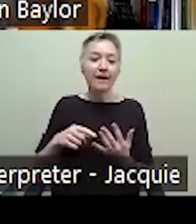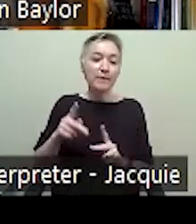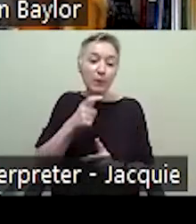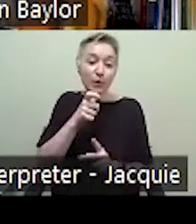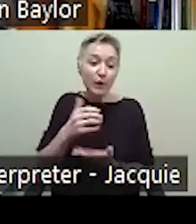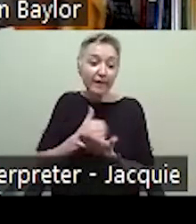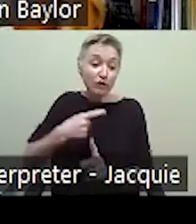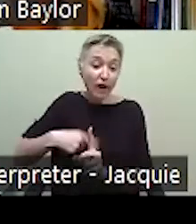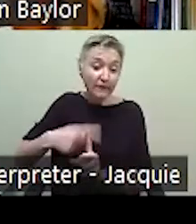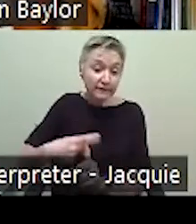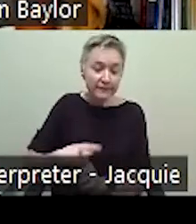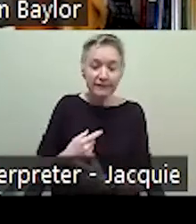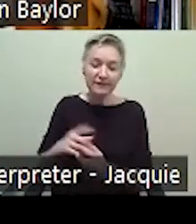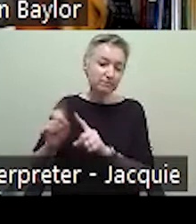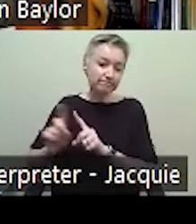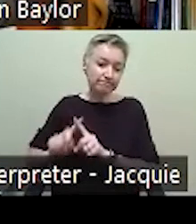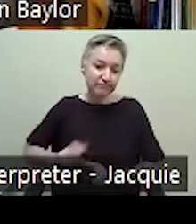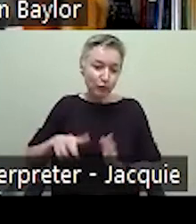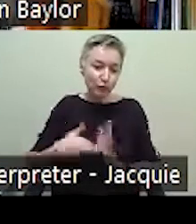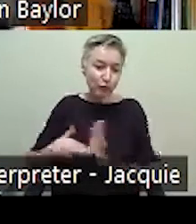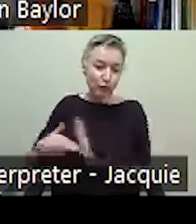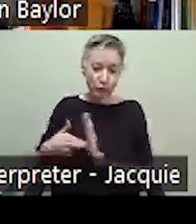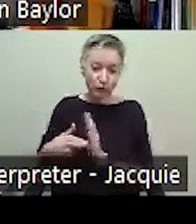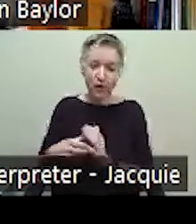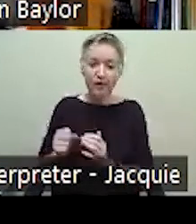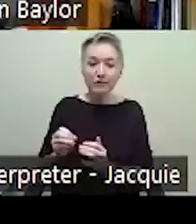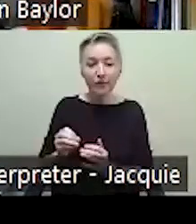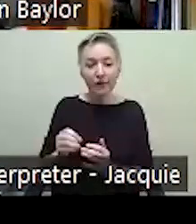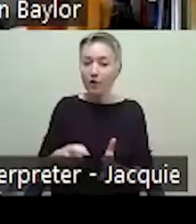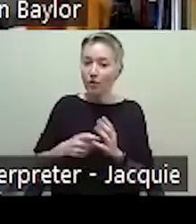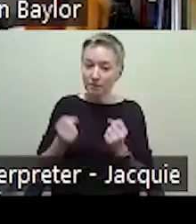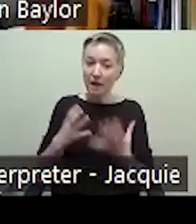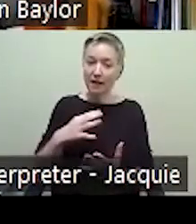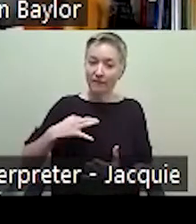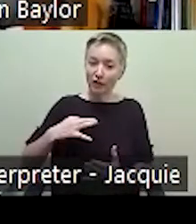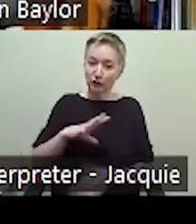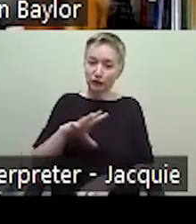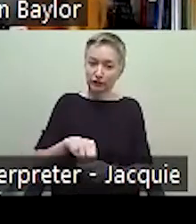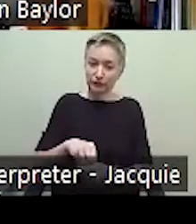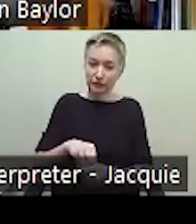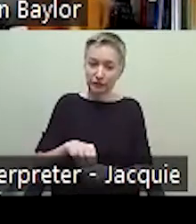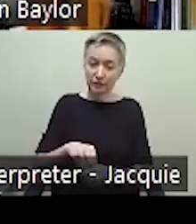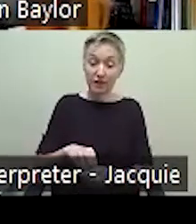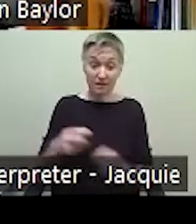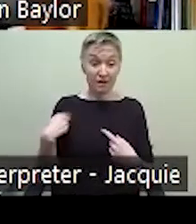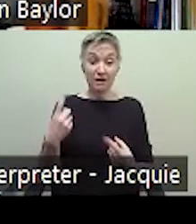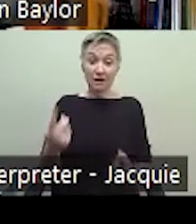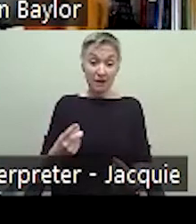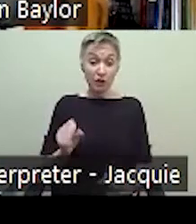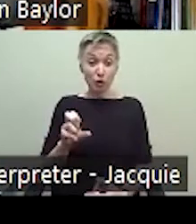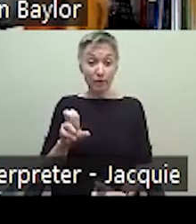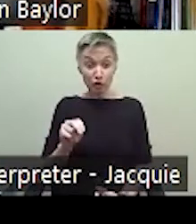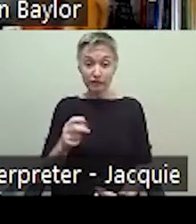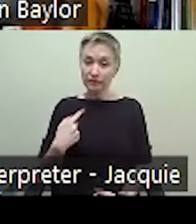so on and so on. So there's, it takes quite a lot of volunteers to do this. We've been extremely lucky at the School of Nursing